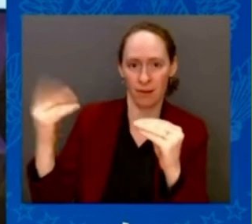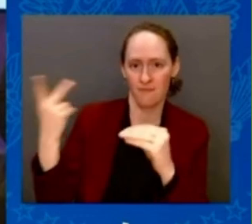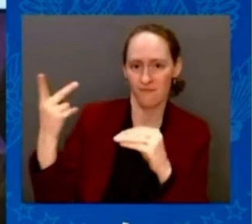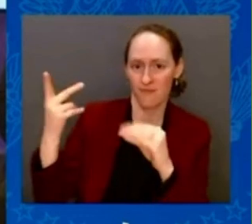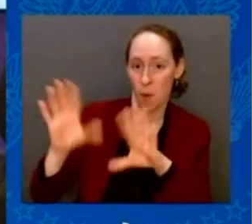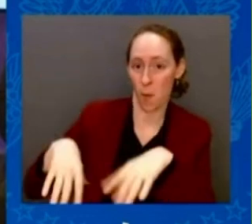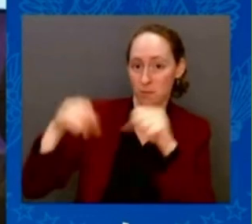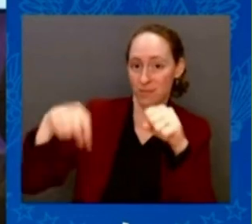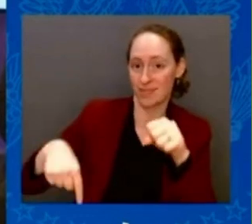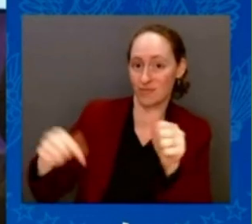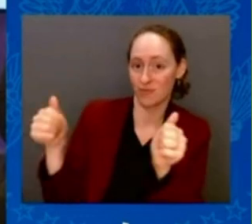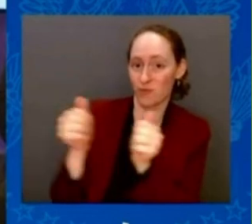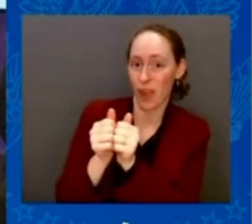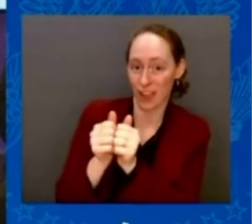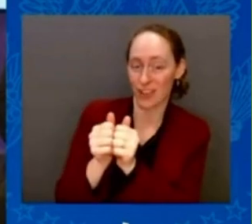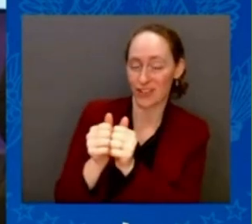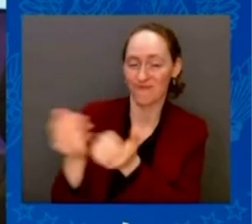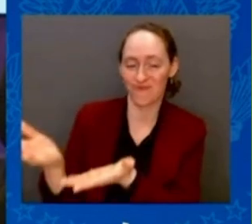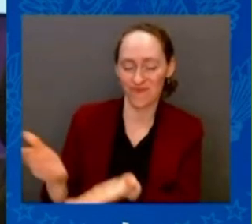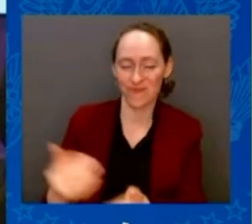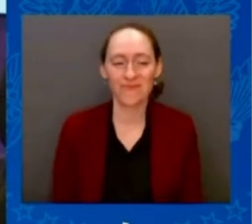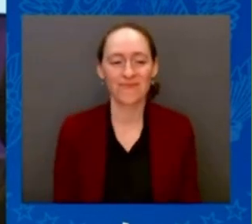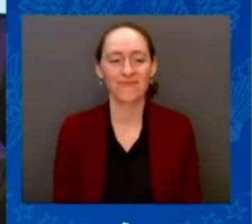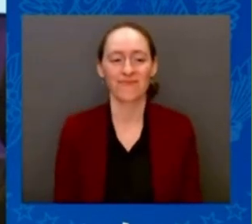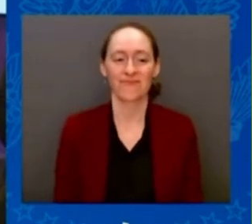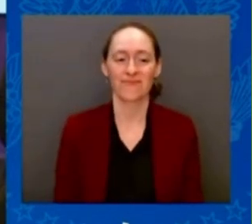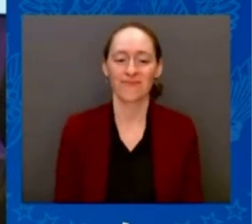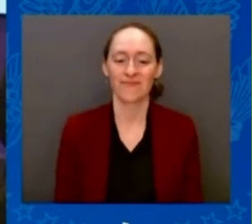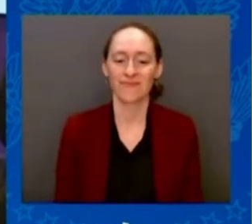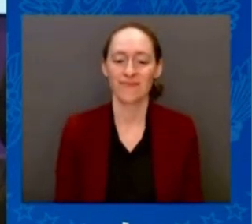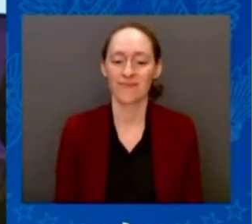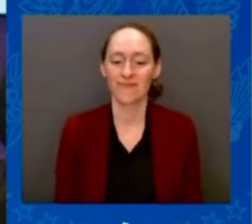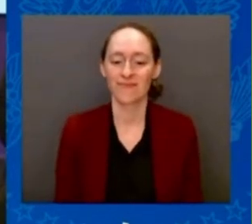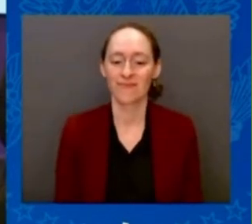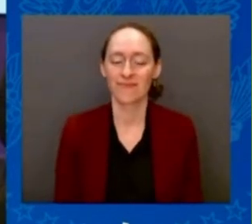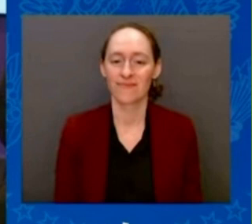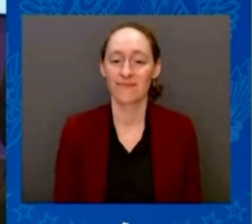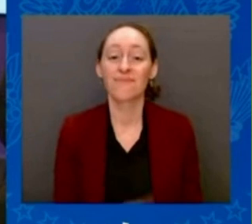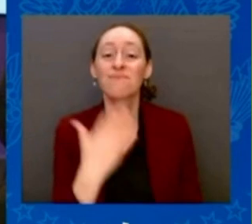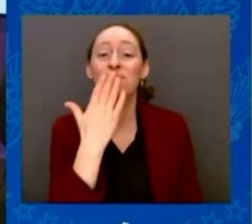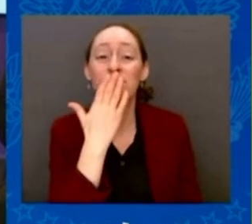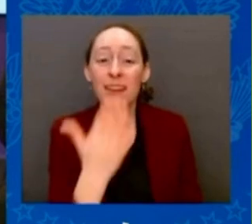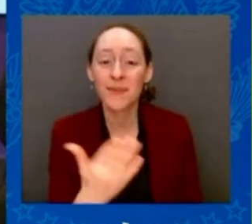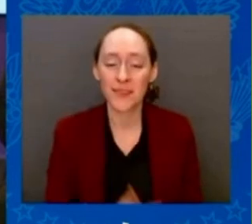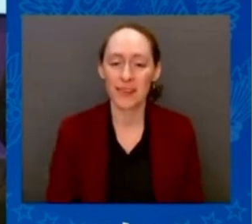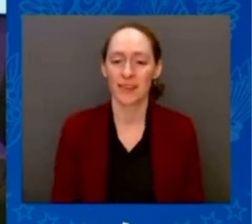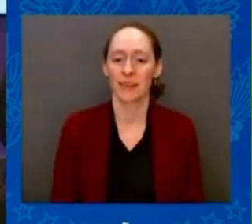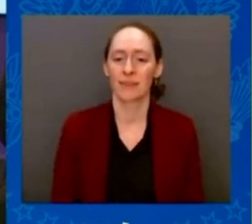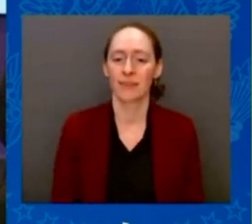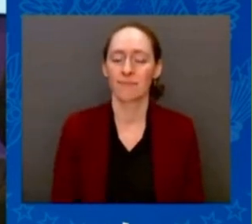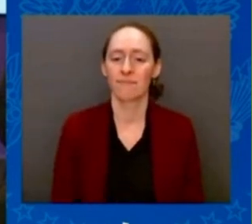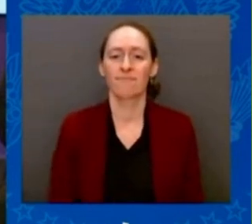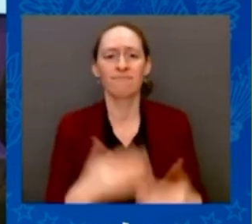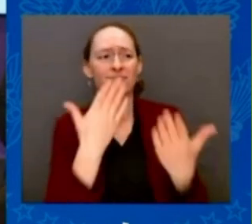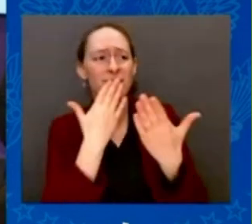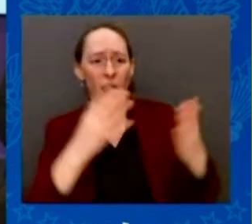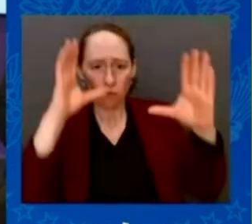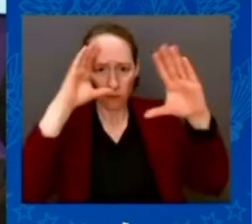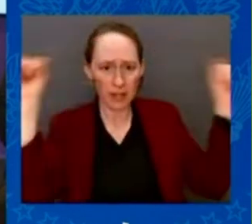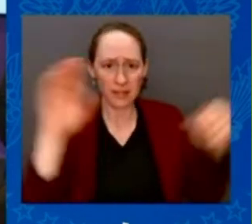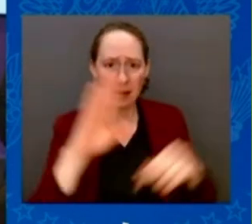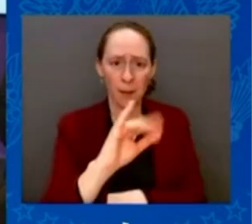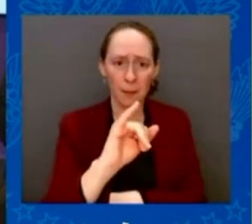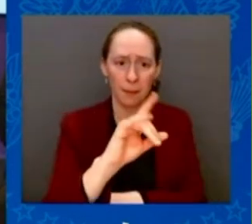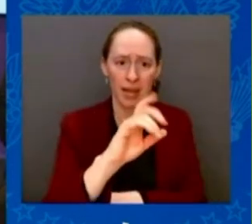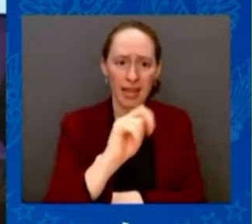Thank you very much, dear President Biden, dear President Duda, dear colleagues, dear Secretary